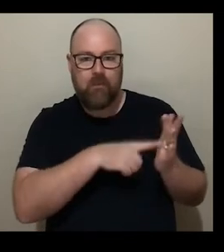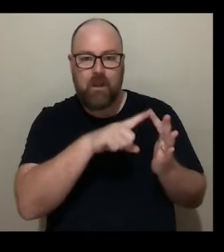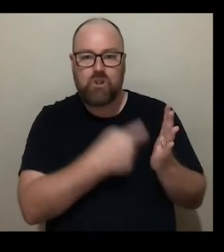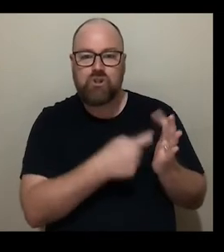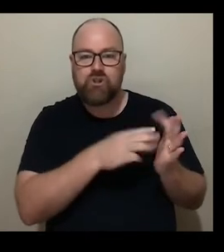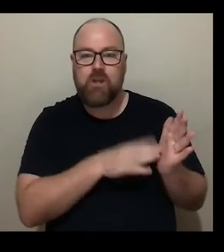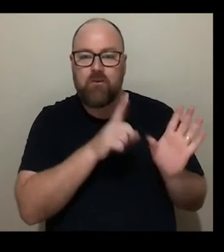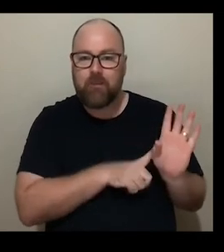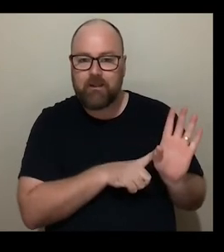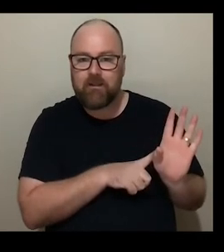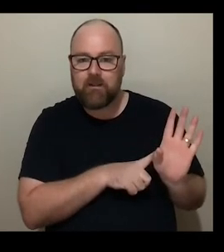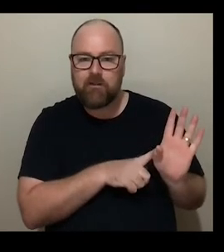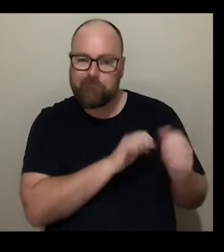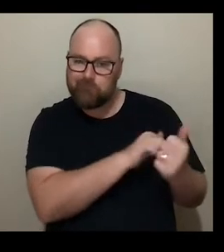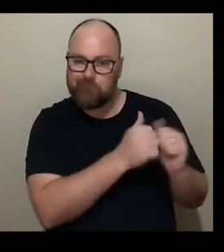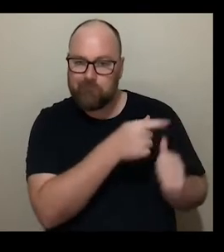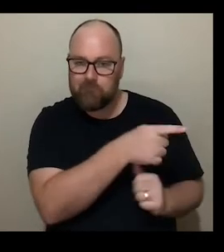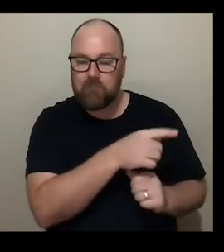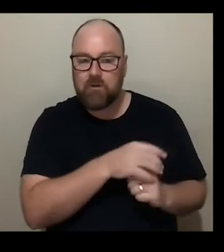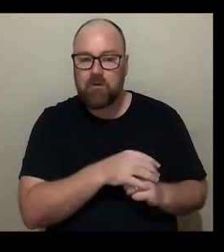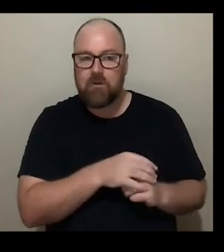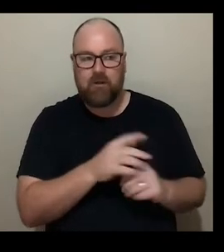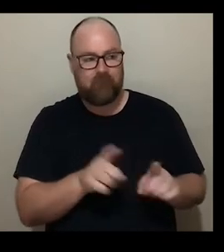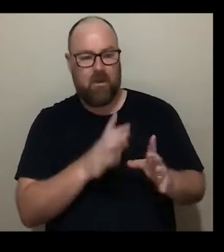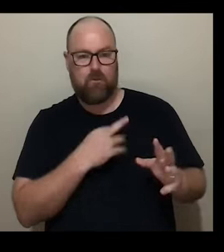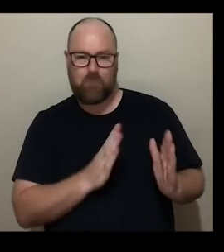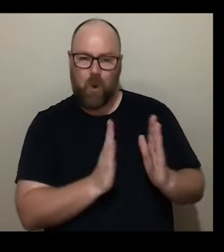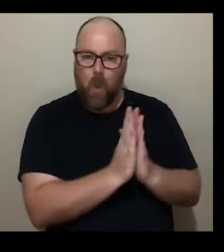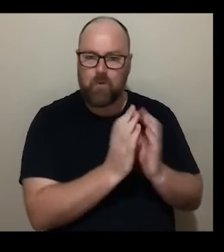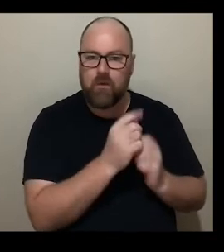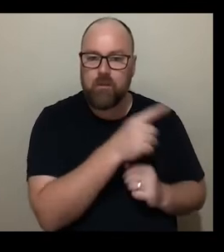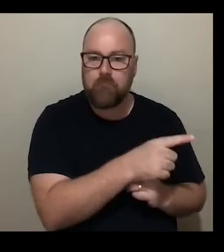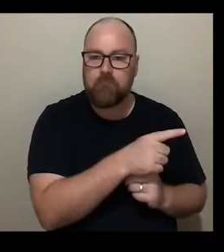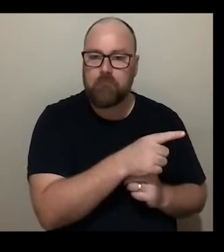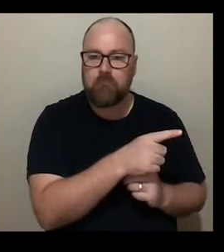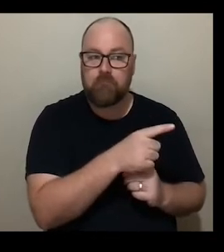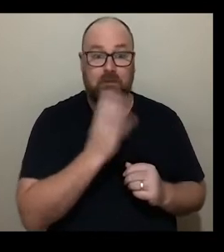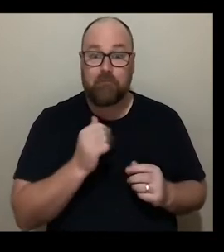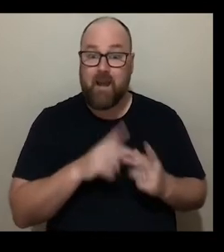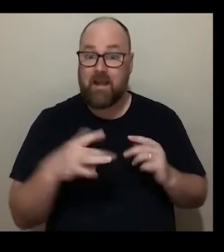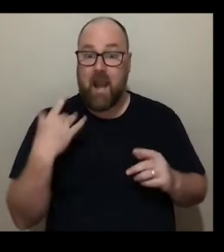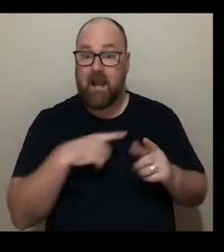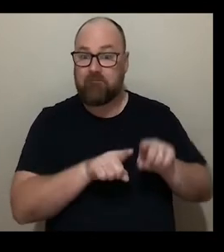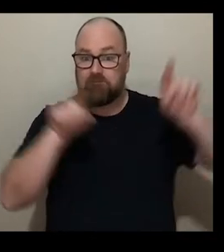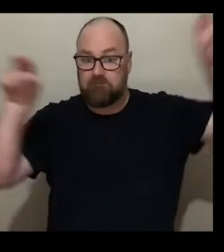we were thousands of miles apart and then began to find ways where we could maybe work with different practices